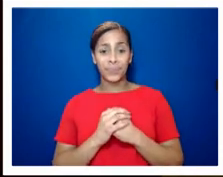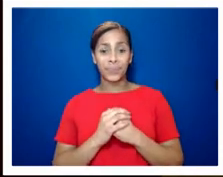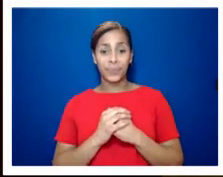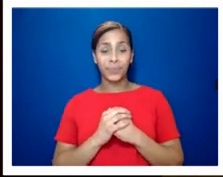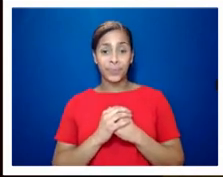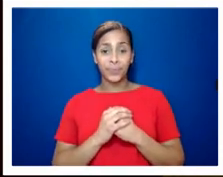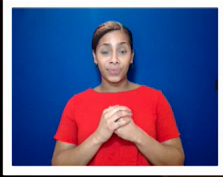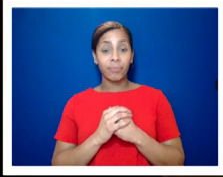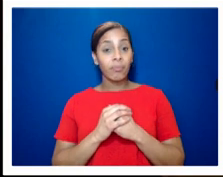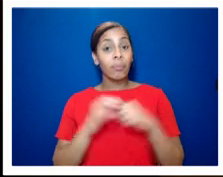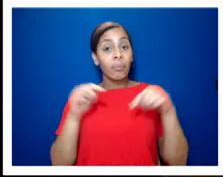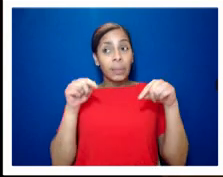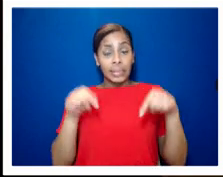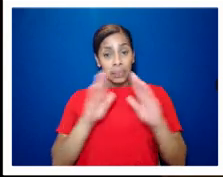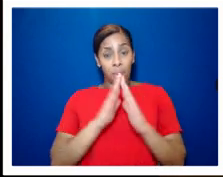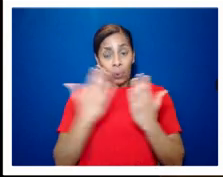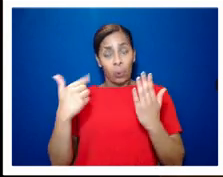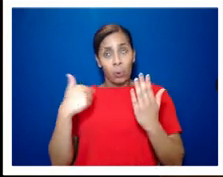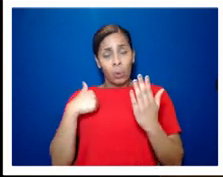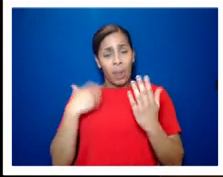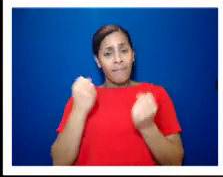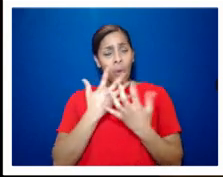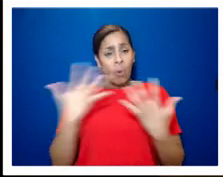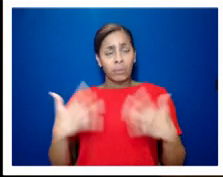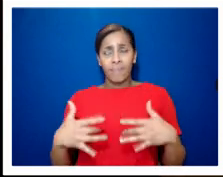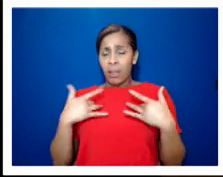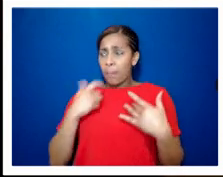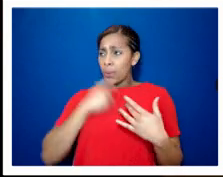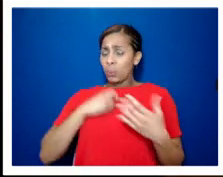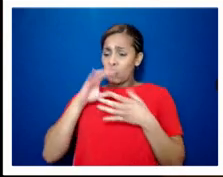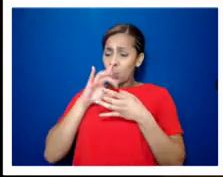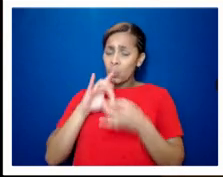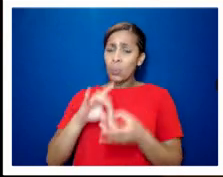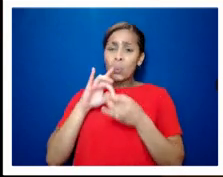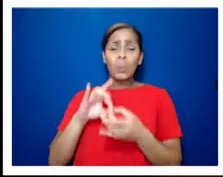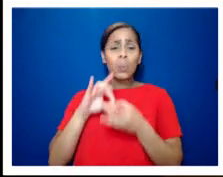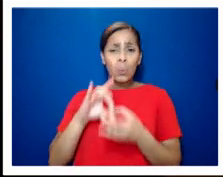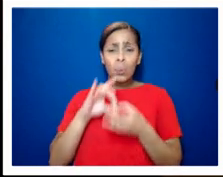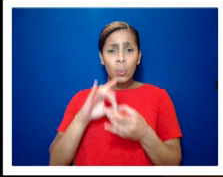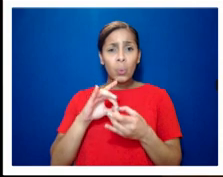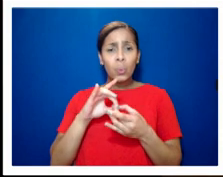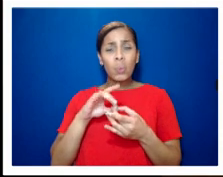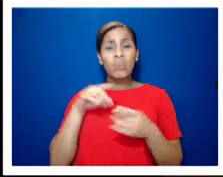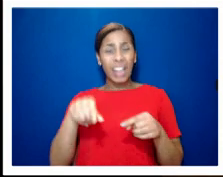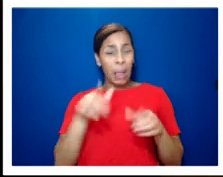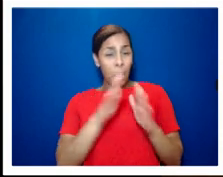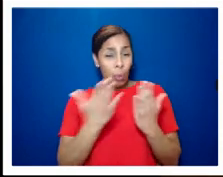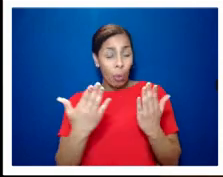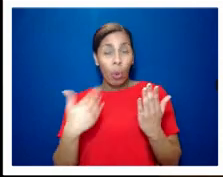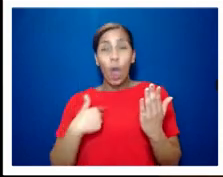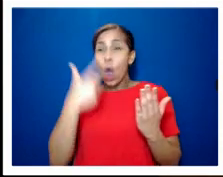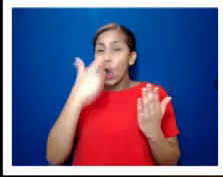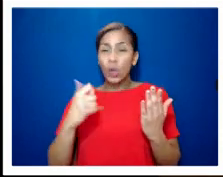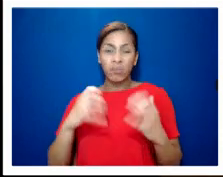which um had a lot of personal resonance for me um to write and i think it could have ended up being quite an angry book um but